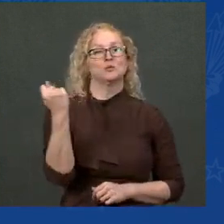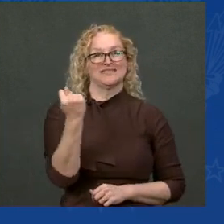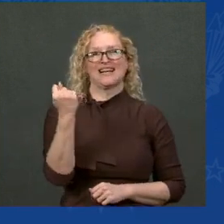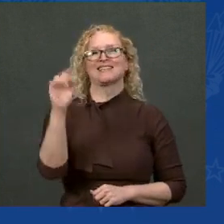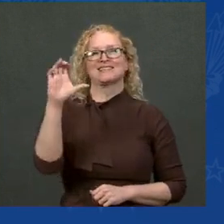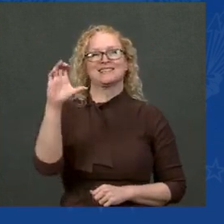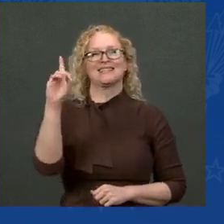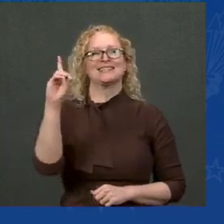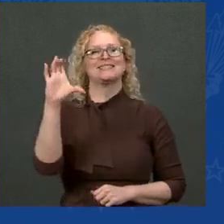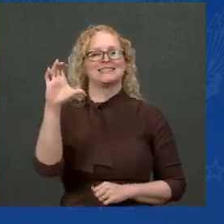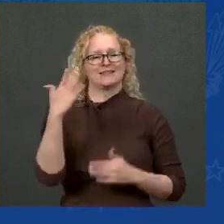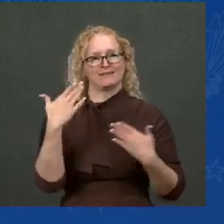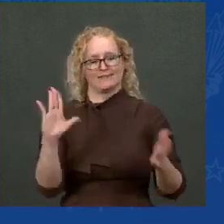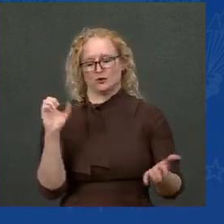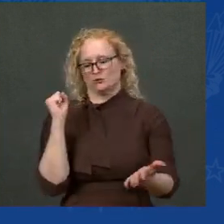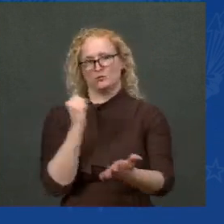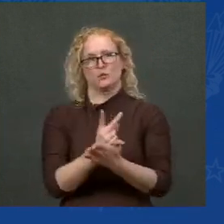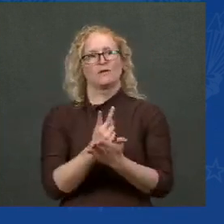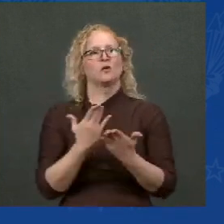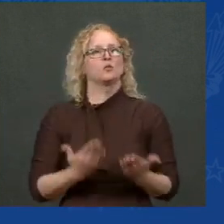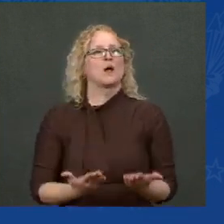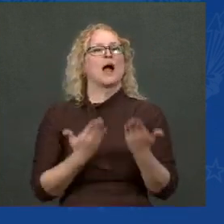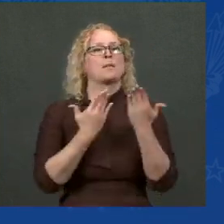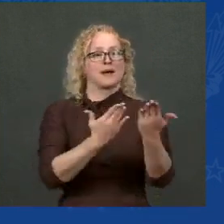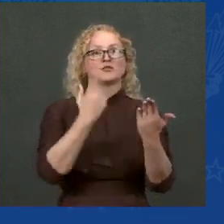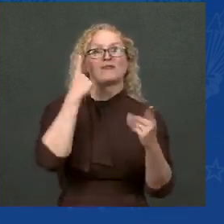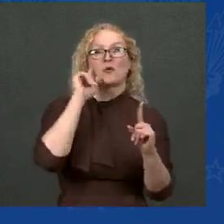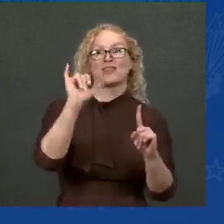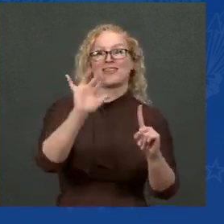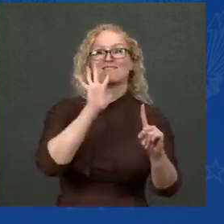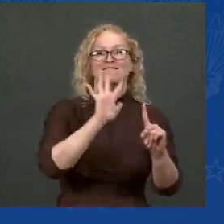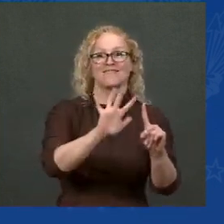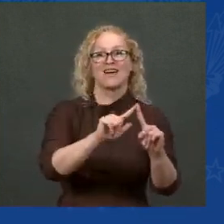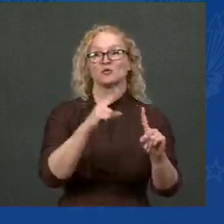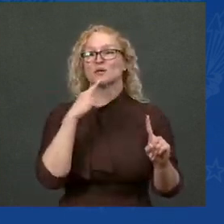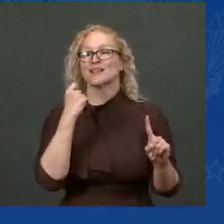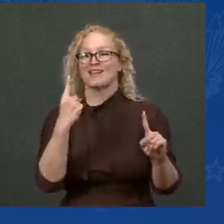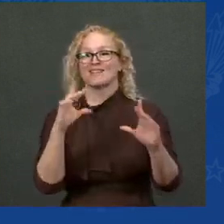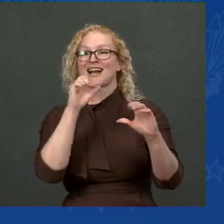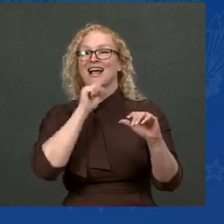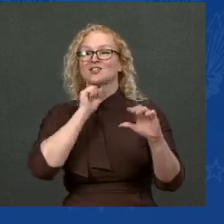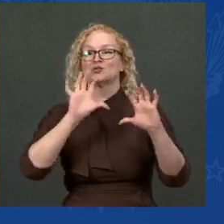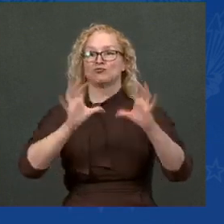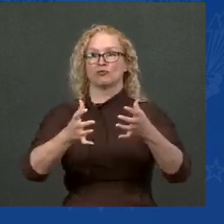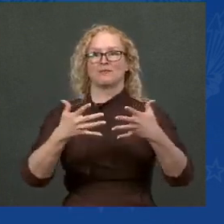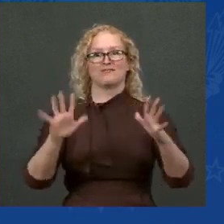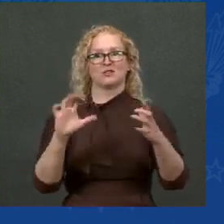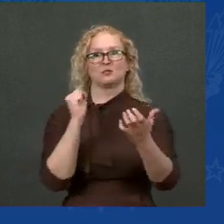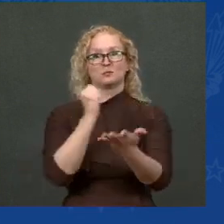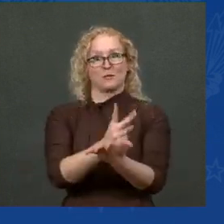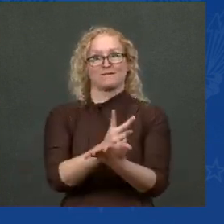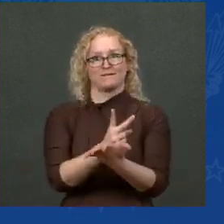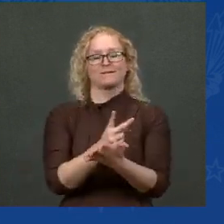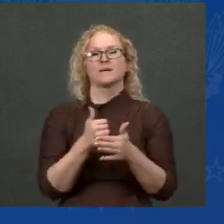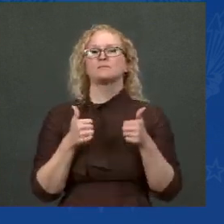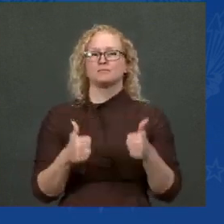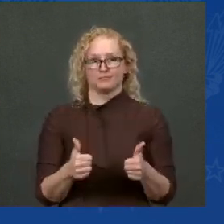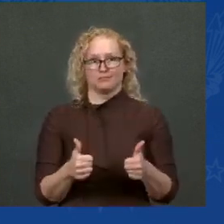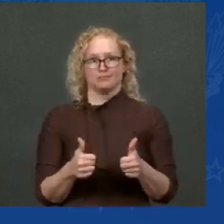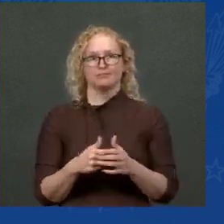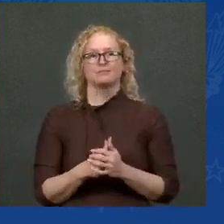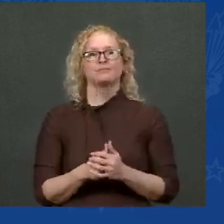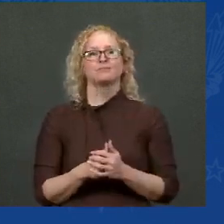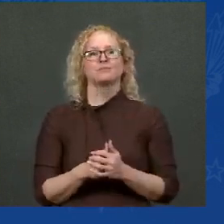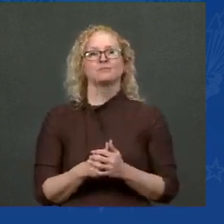of 5 and 11. We're prepared for this moment by securing enough vaccine supply for every single child in that age category in America.